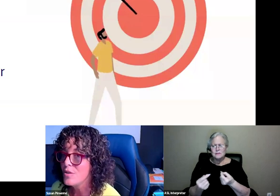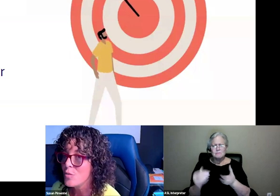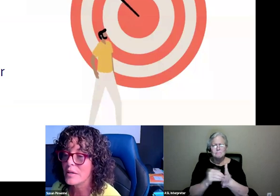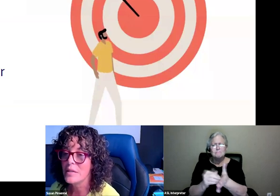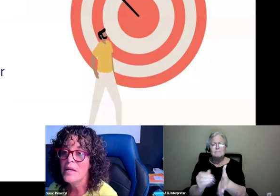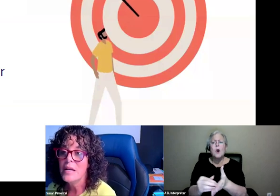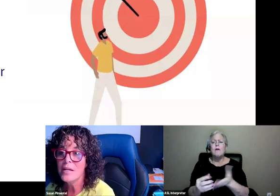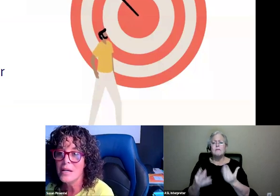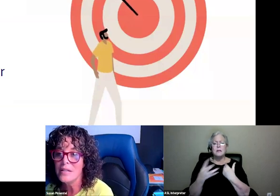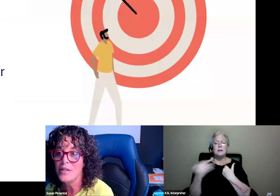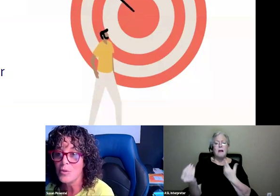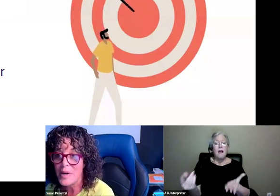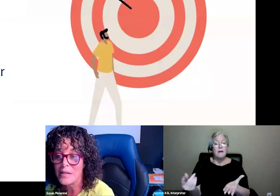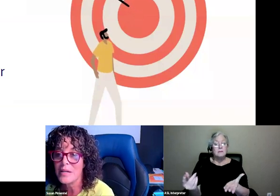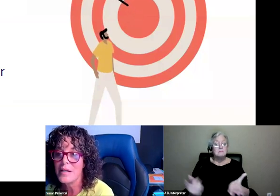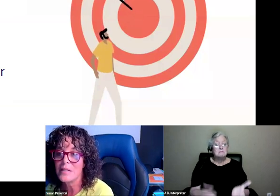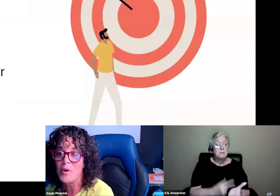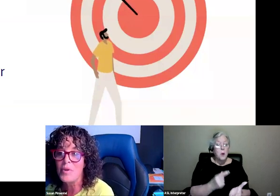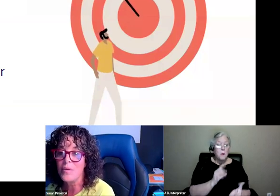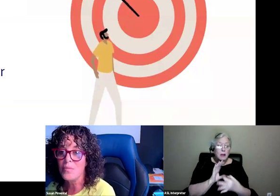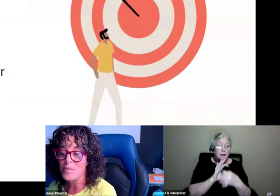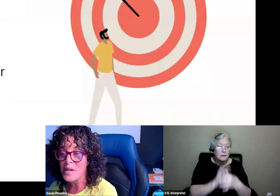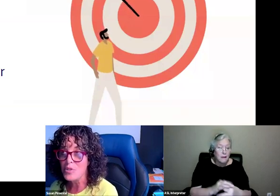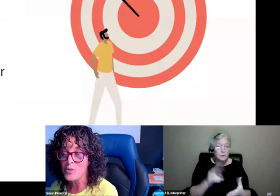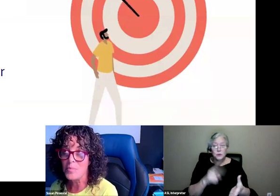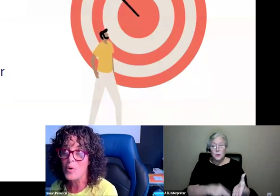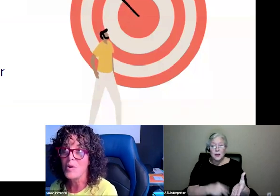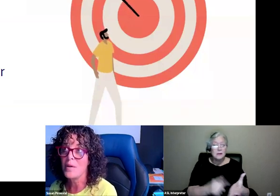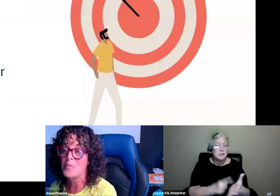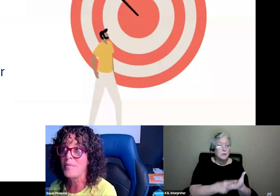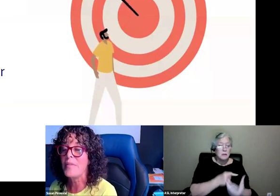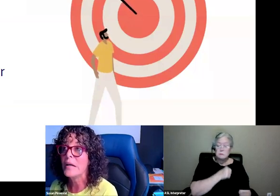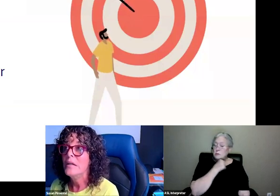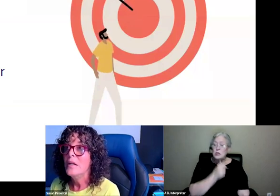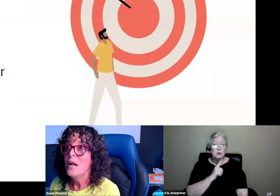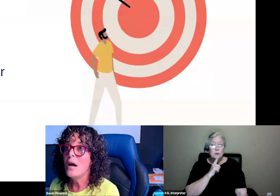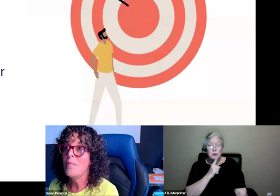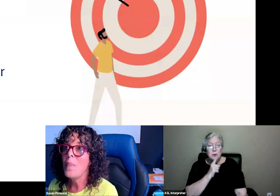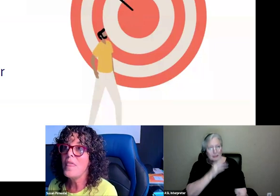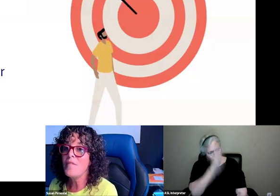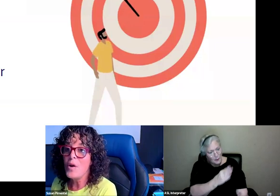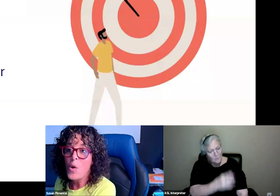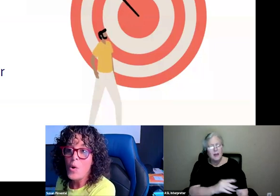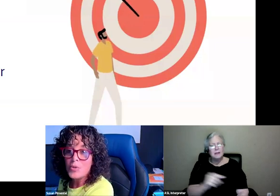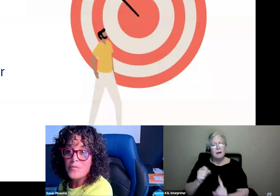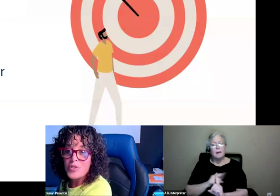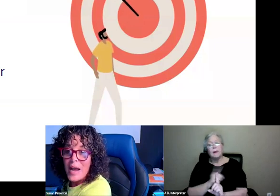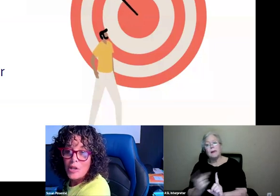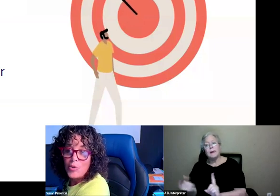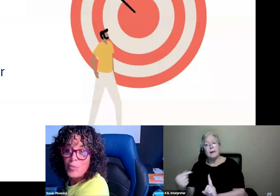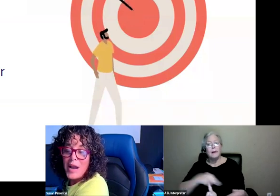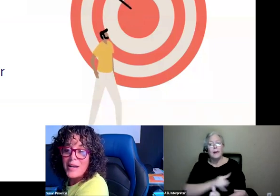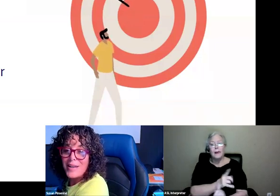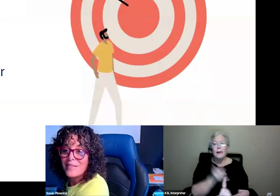indirectly connected than directly connected, but sometimes you'll see programs, Barbara, that they've got a whole sort of